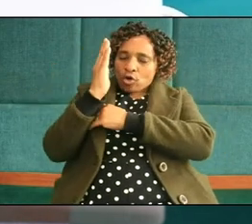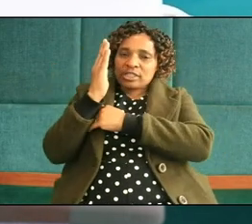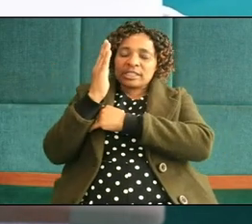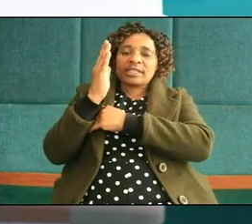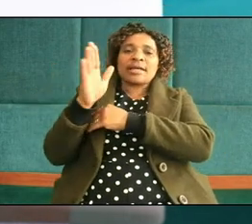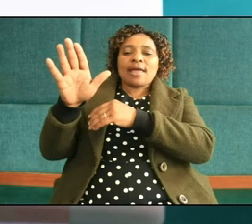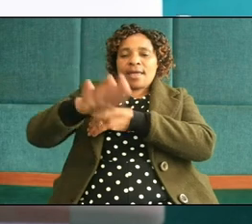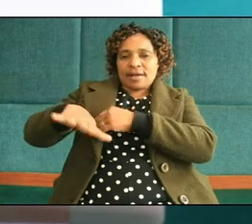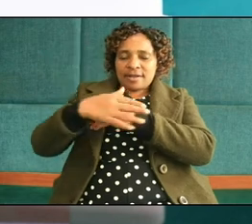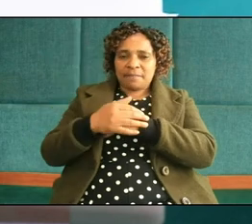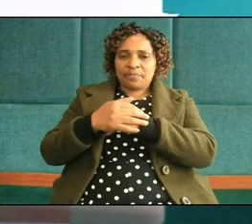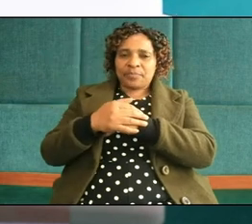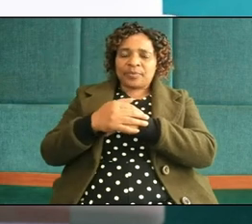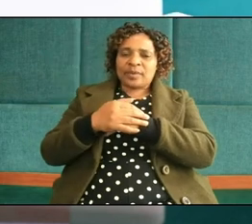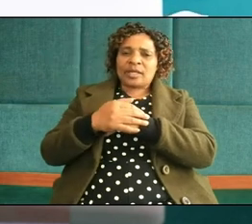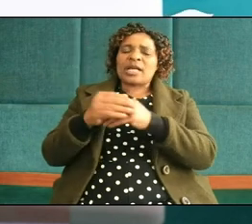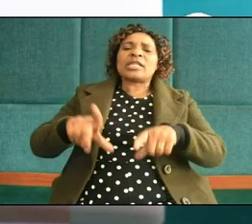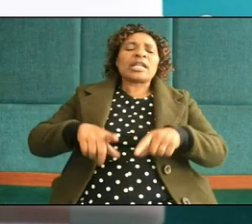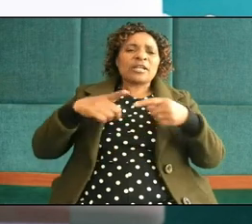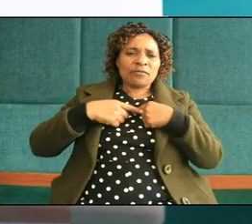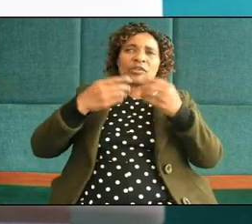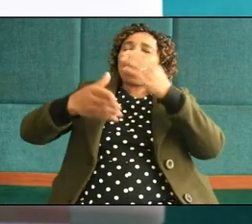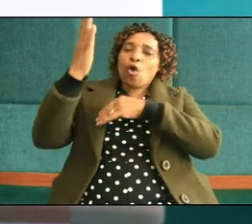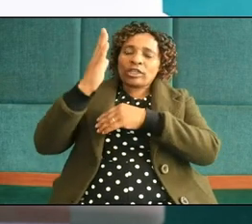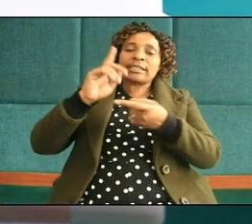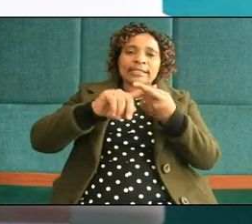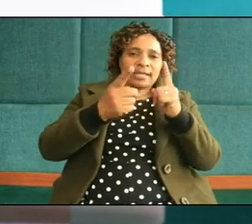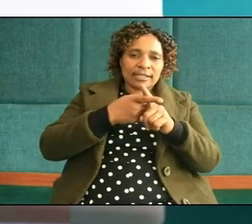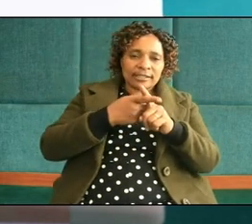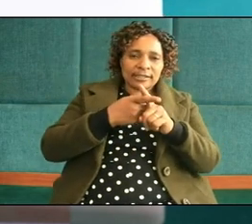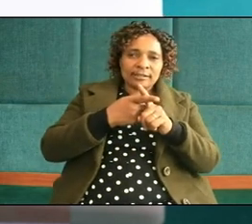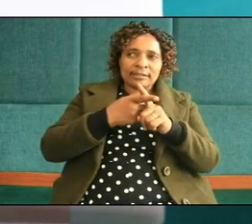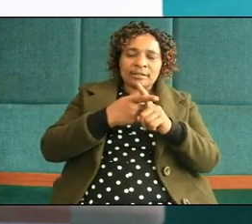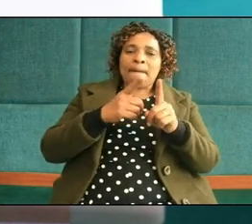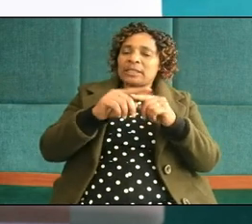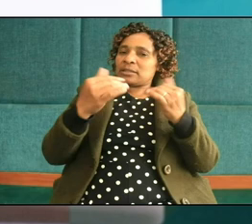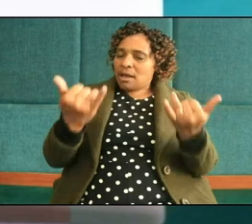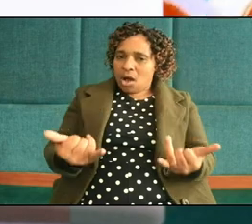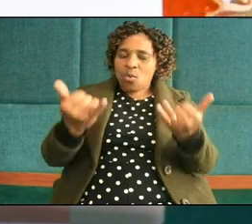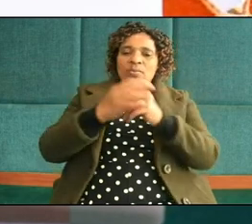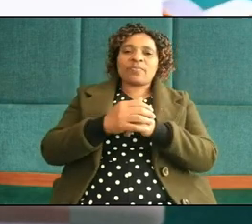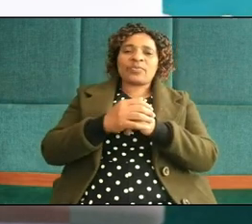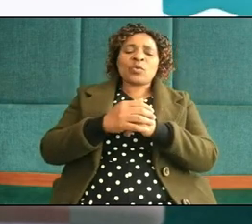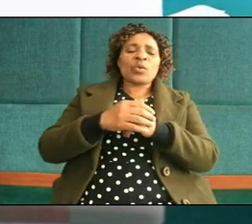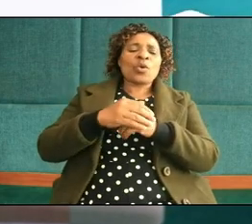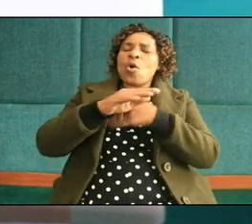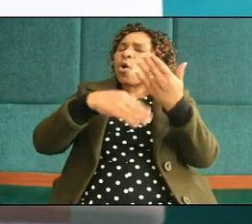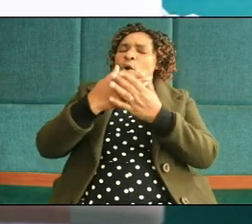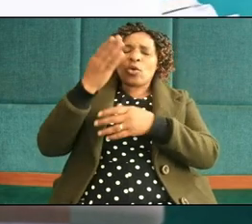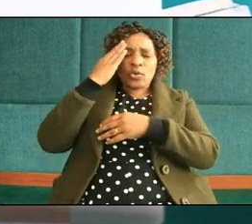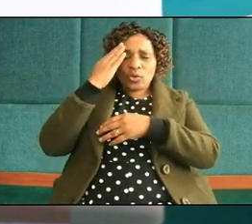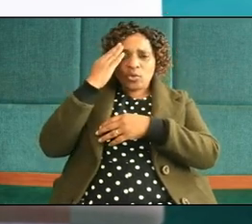according to God's standard but when you go deep unfortunately we all know